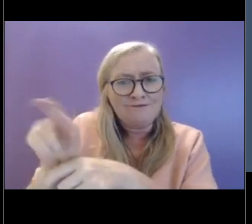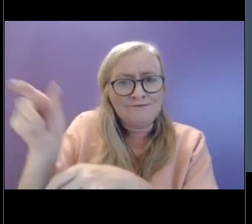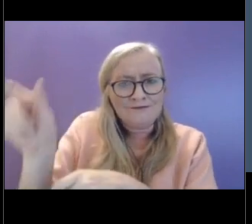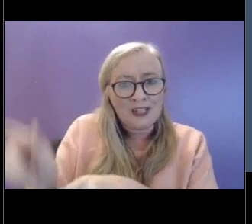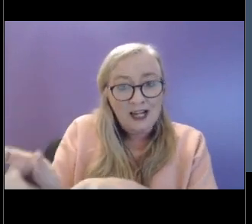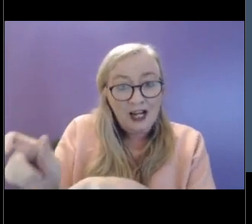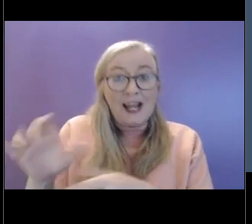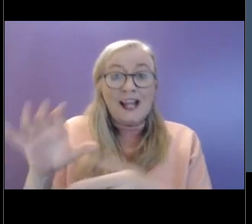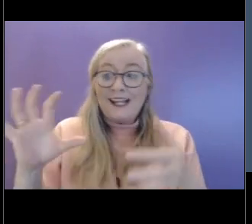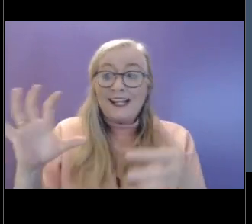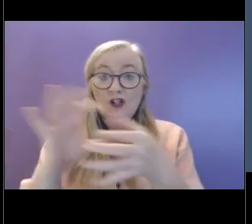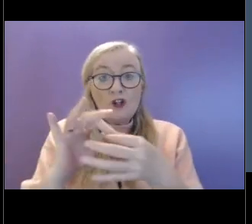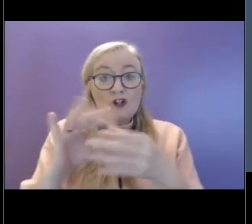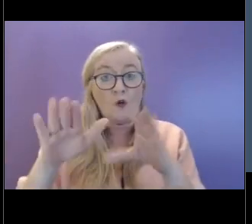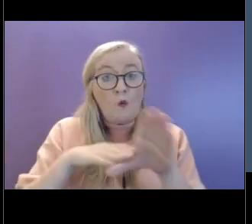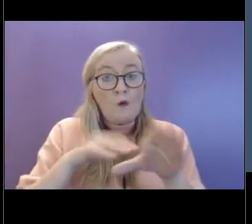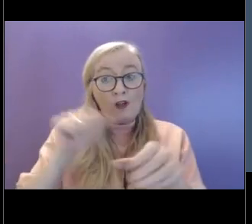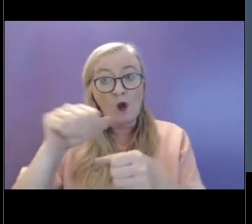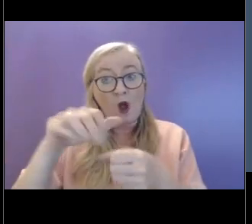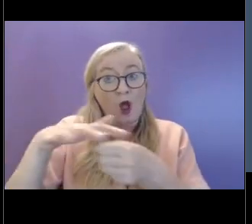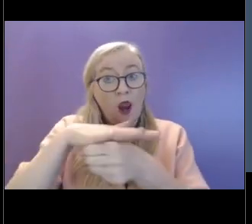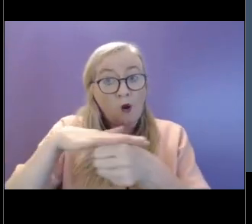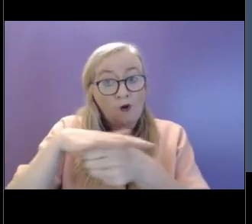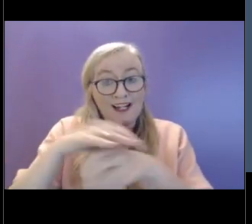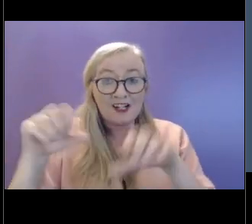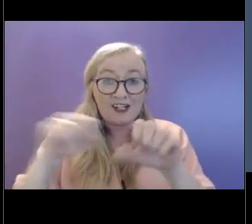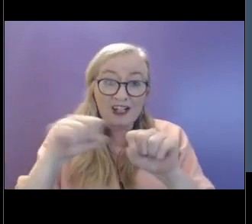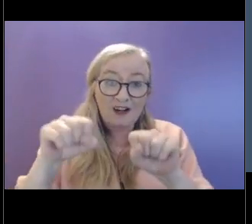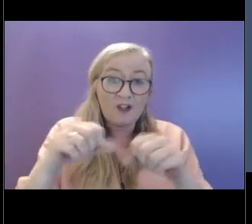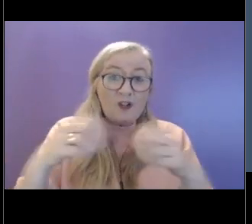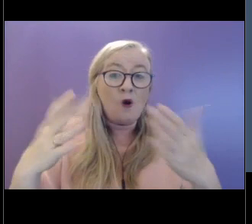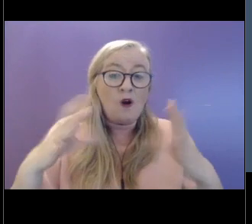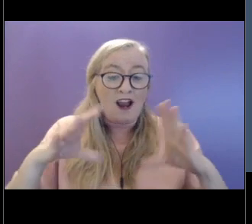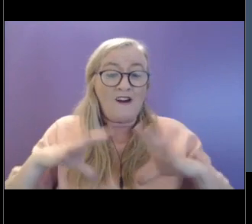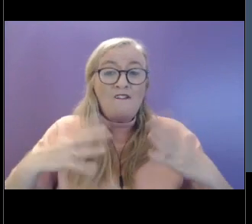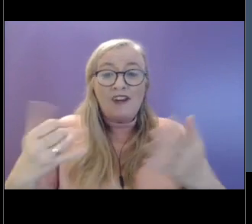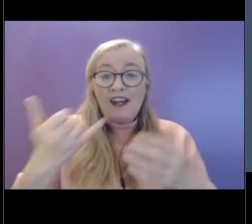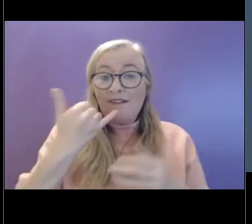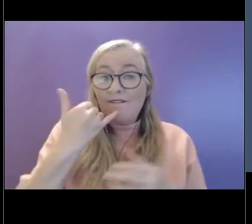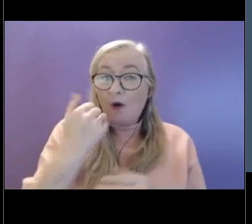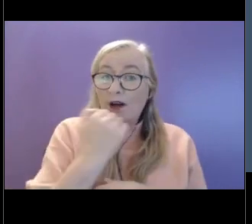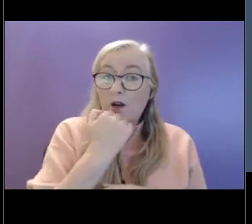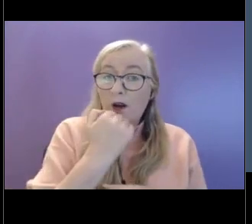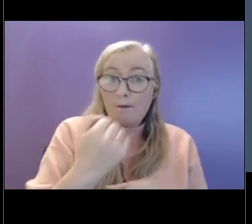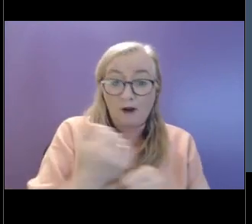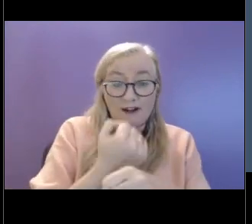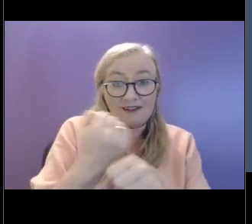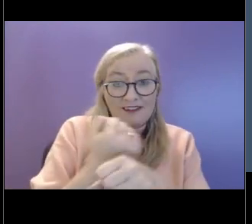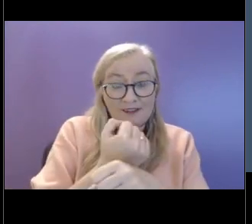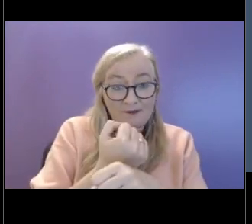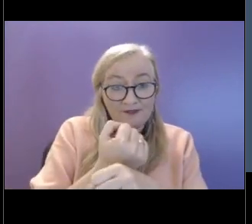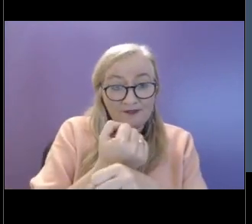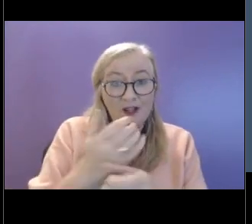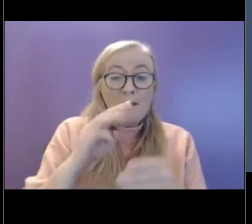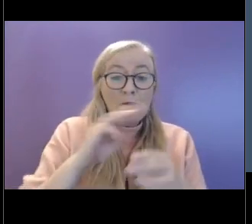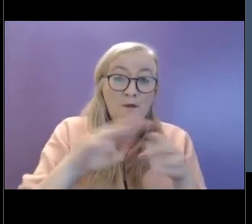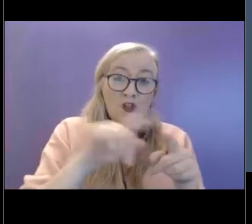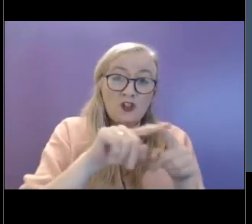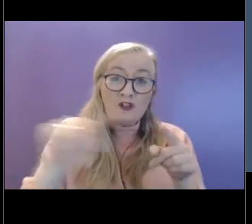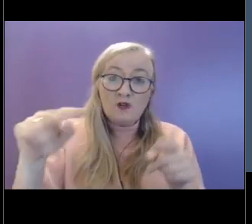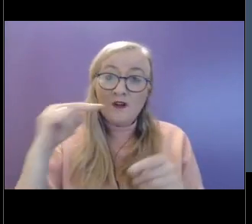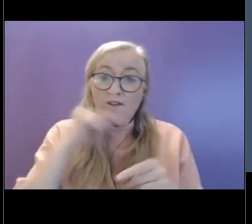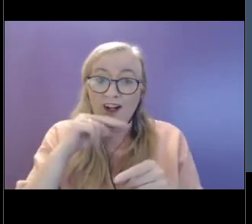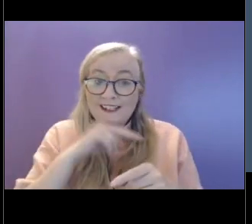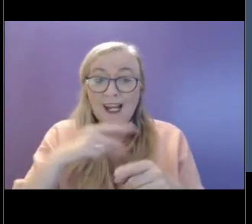touch with your local Jigsaw service or our free phone number, which operates from Monday to Friday. And all the information for those is on the